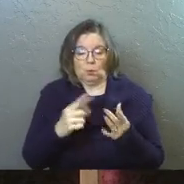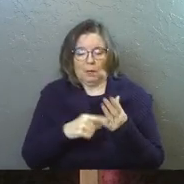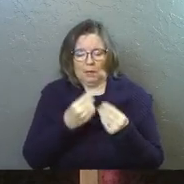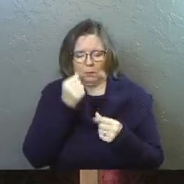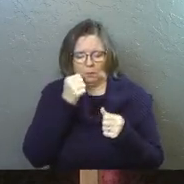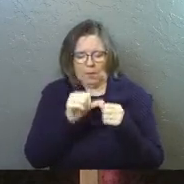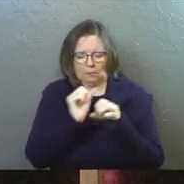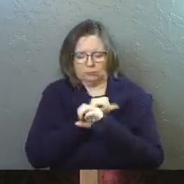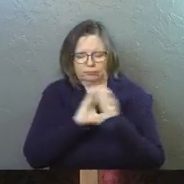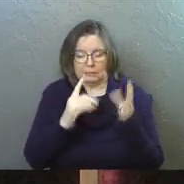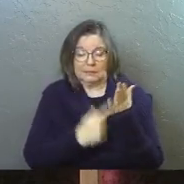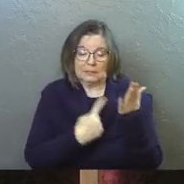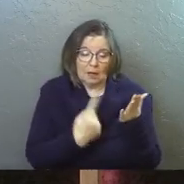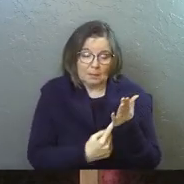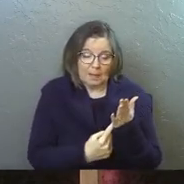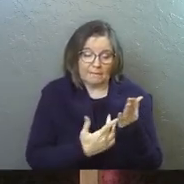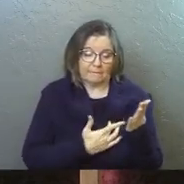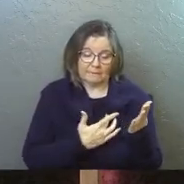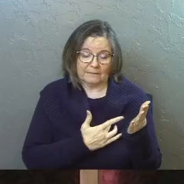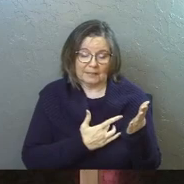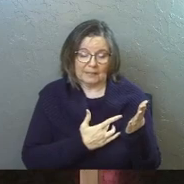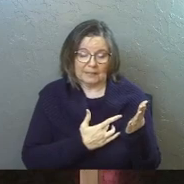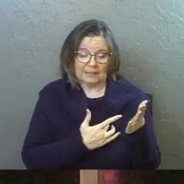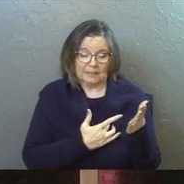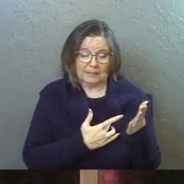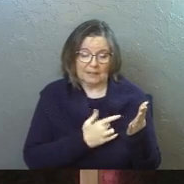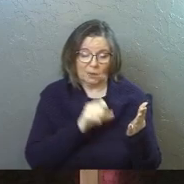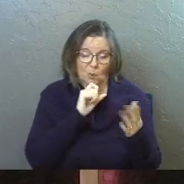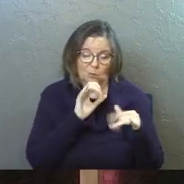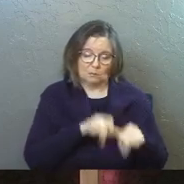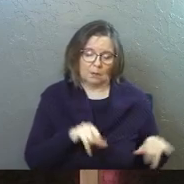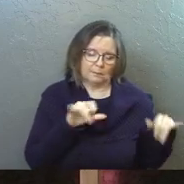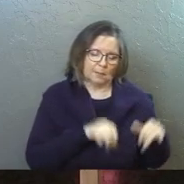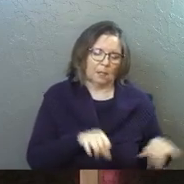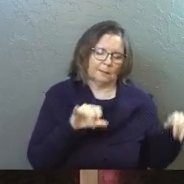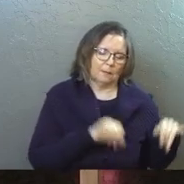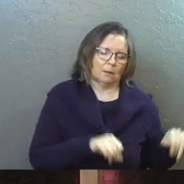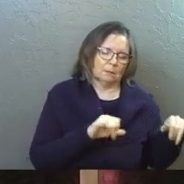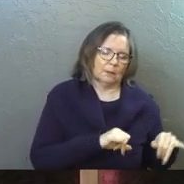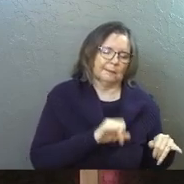into what he did for me on the cross, sometimes it feels like an old and tired idea.